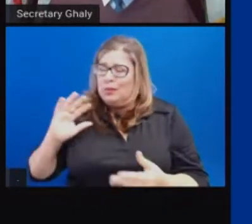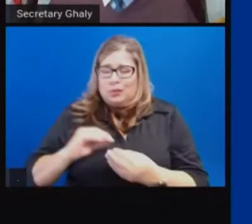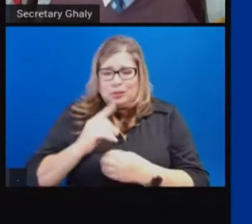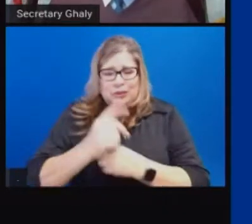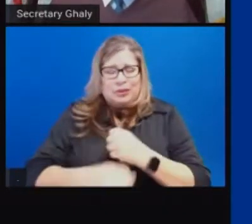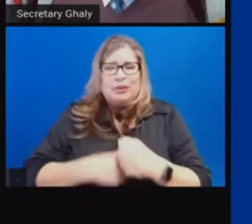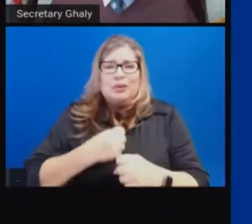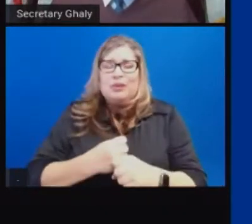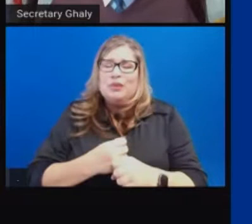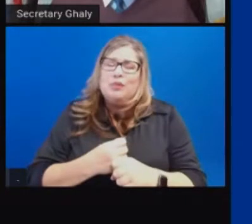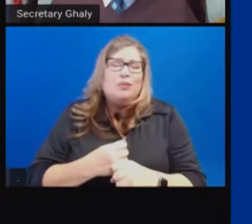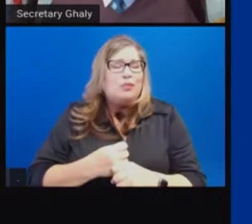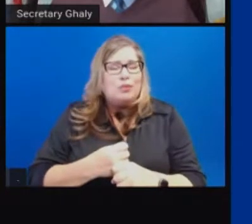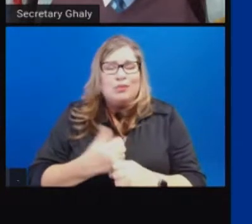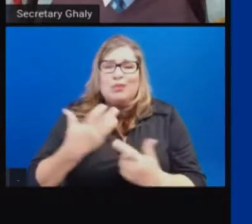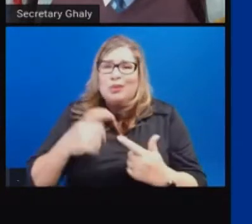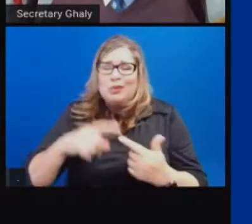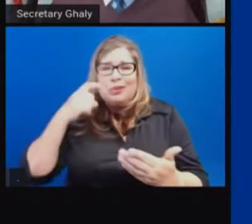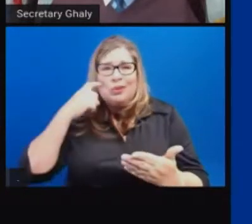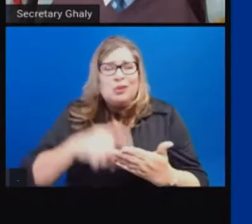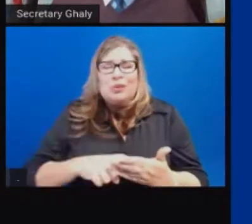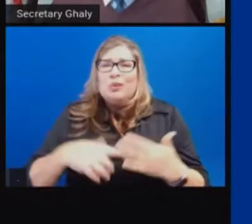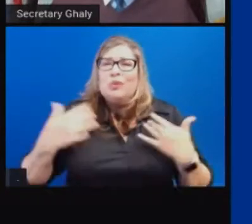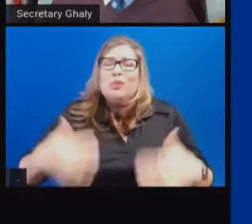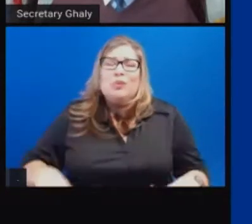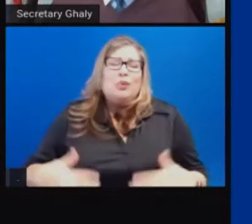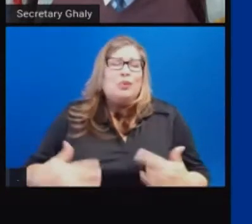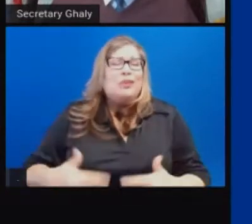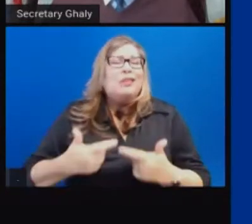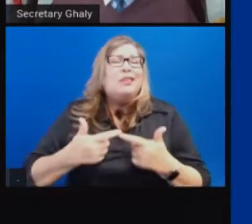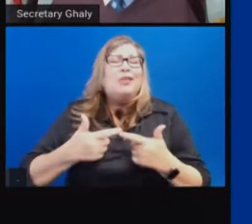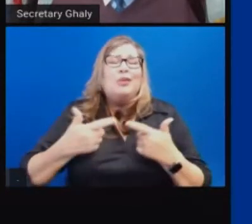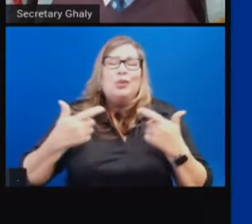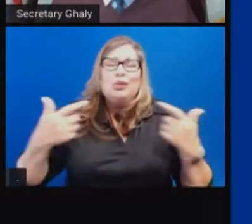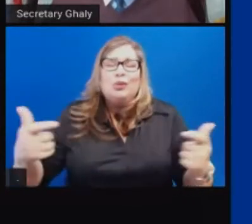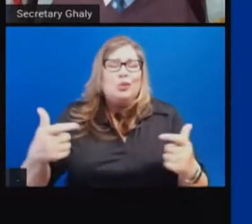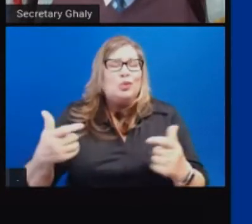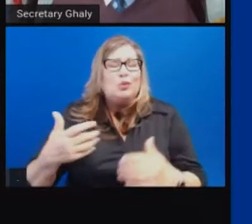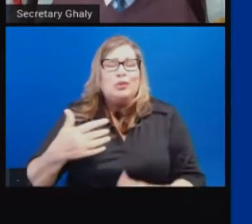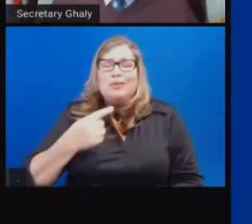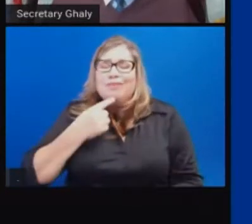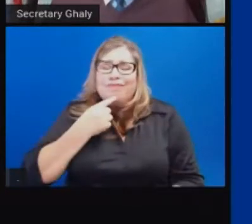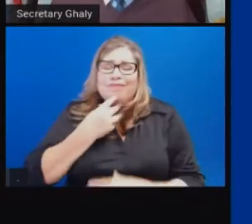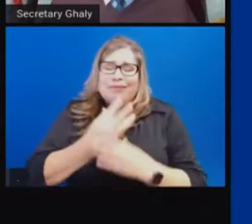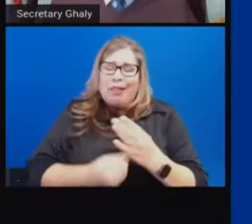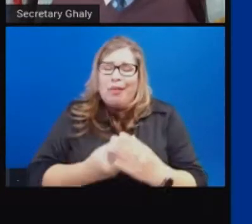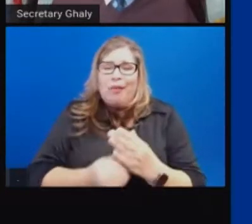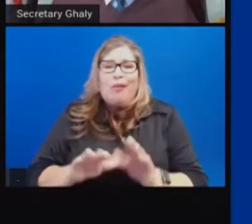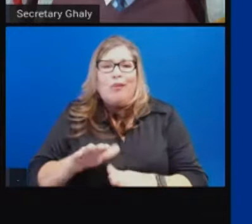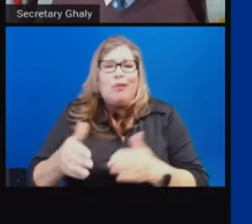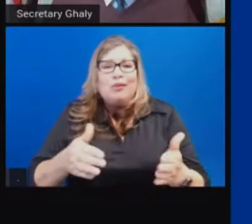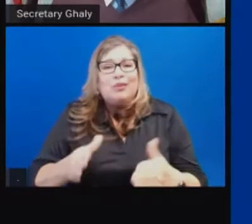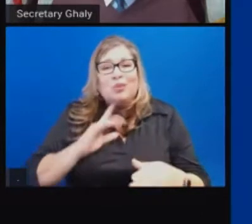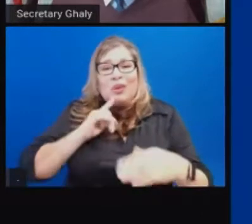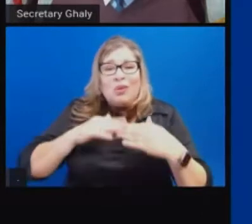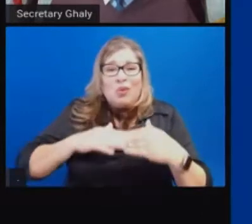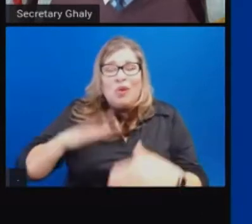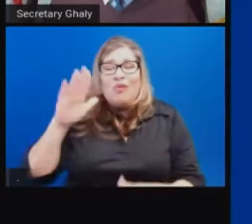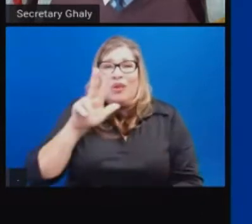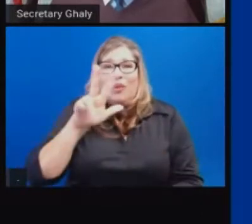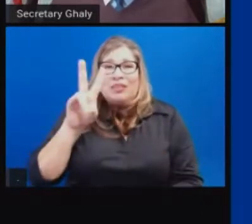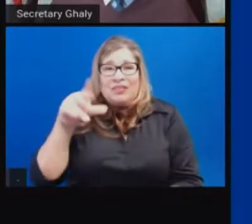measurable loss in this last year. Over 37,500 Californians have lost their life.